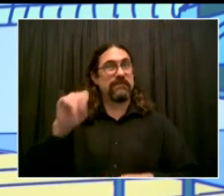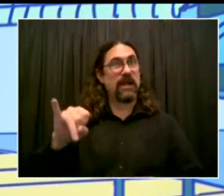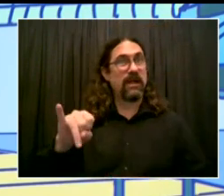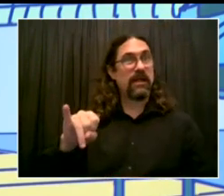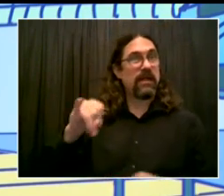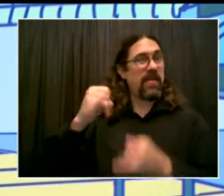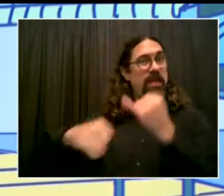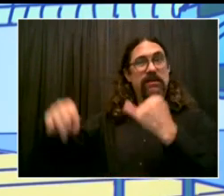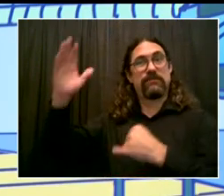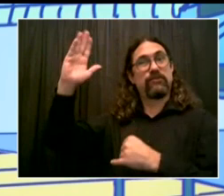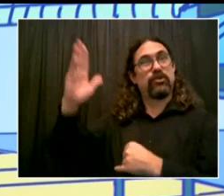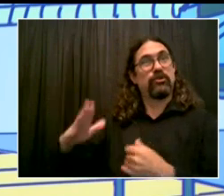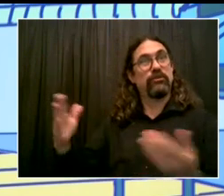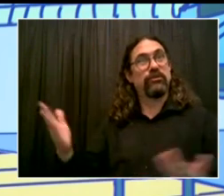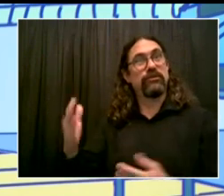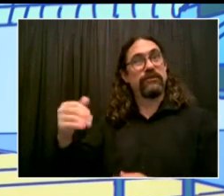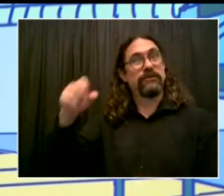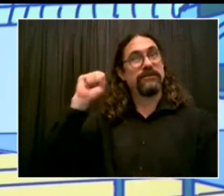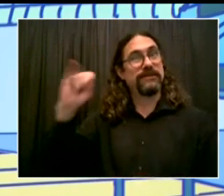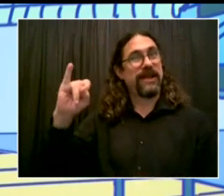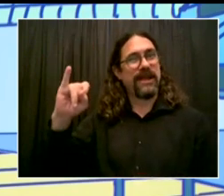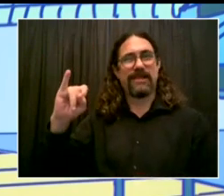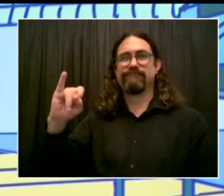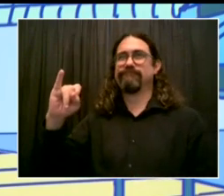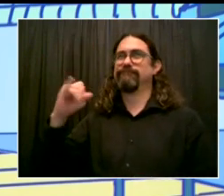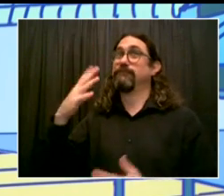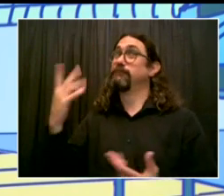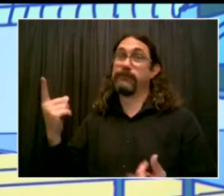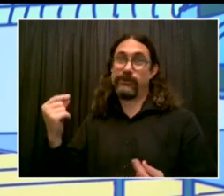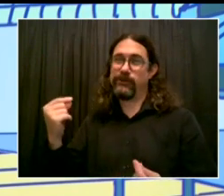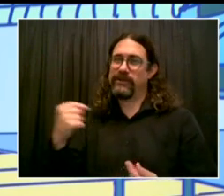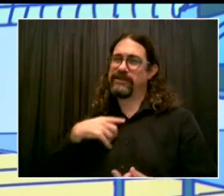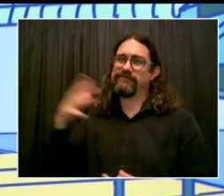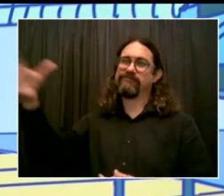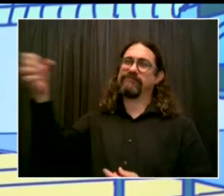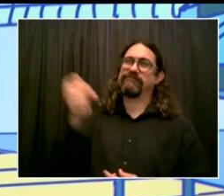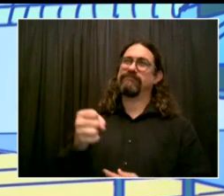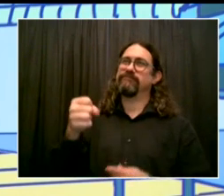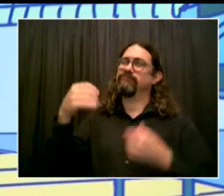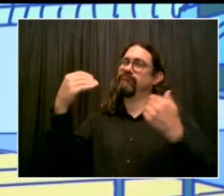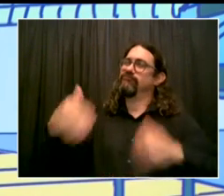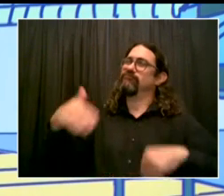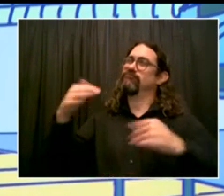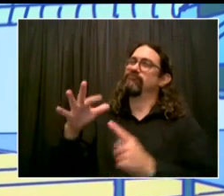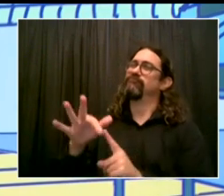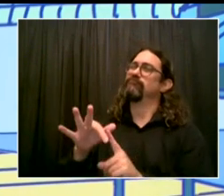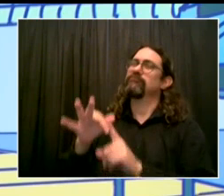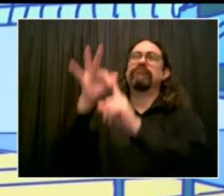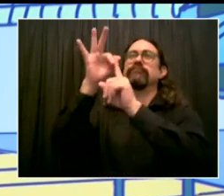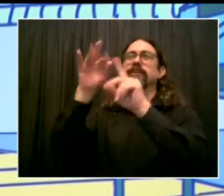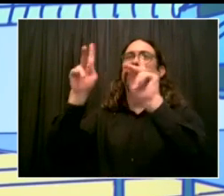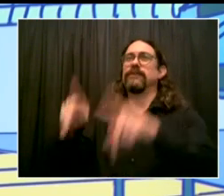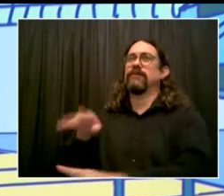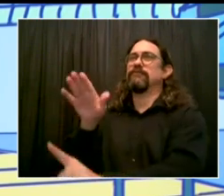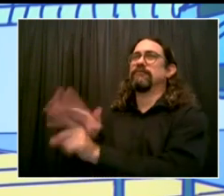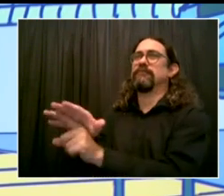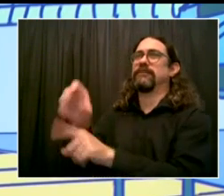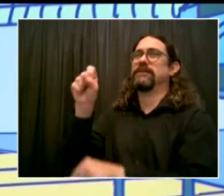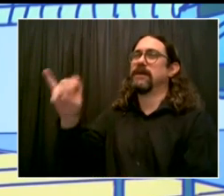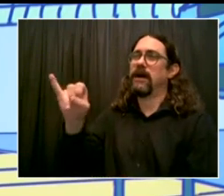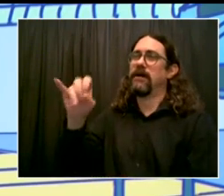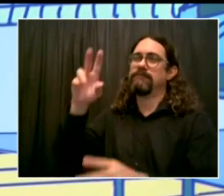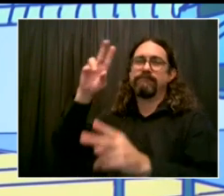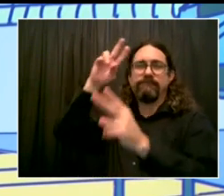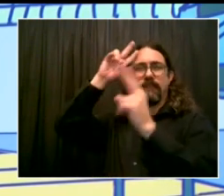about it, some people devote their whole lives to helping others. And someone who loved